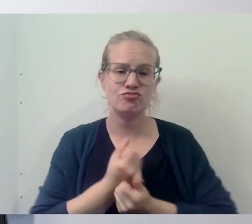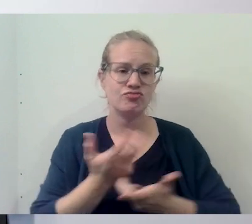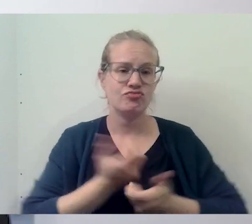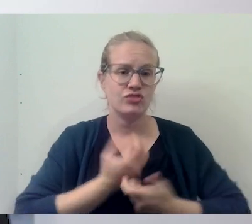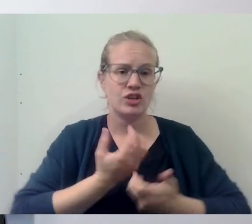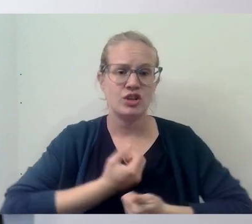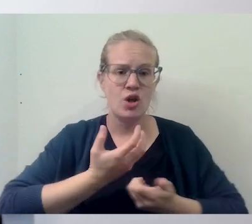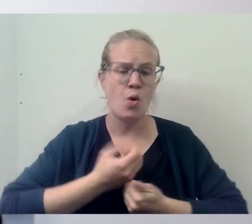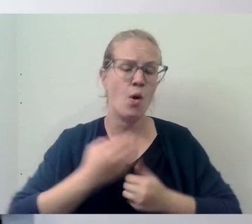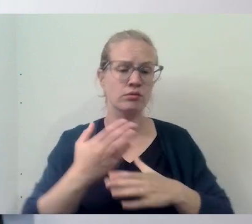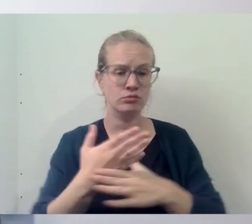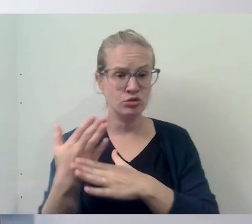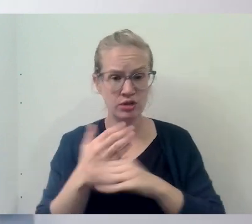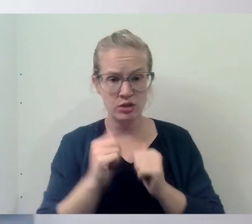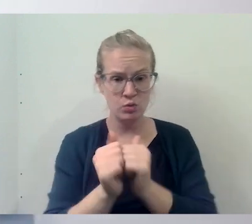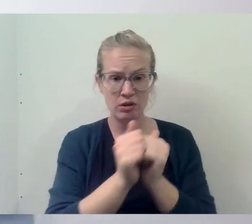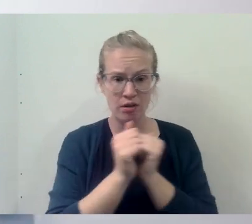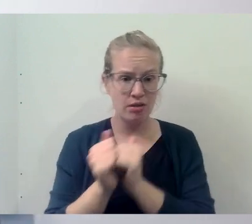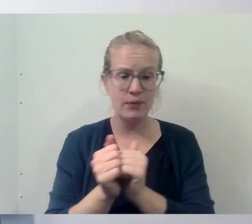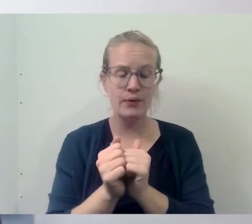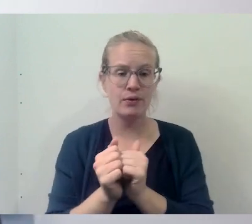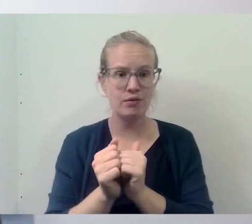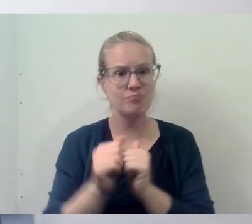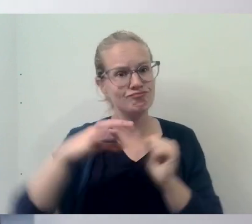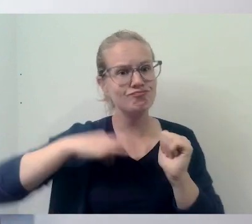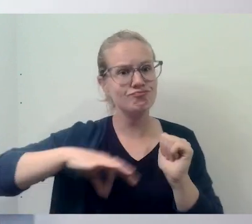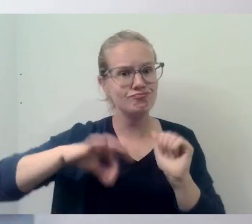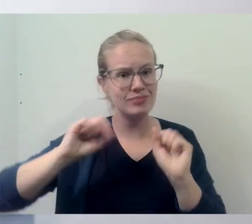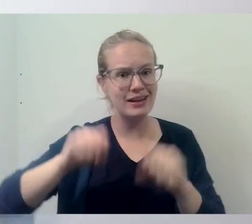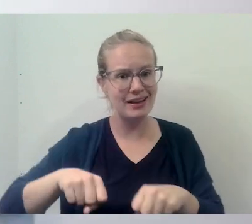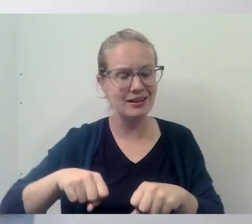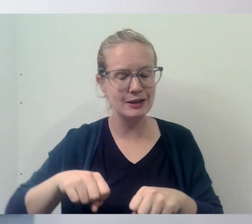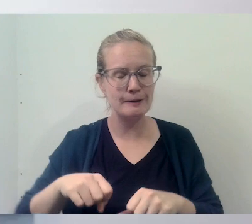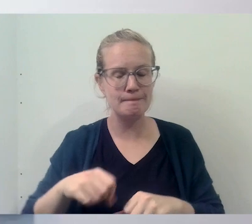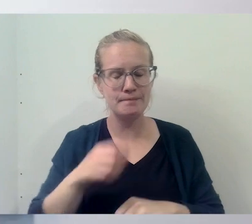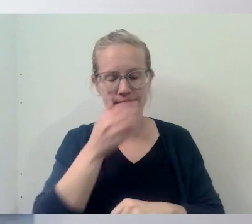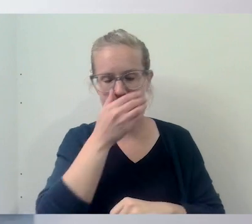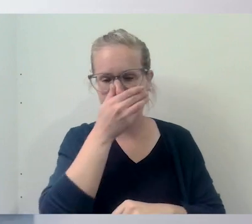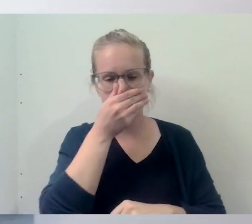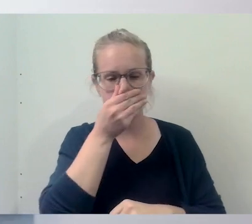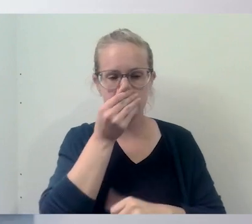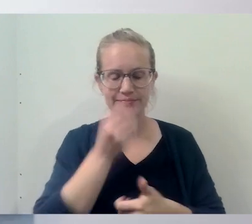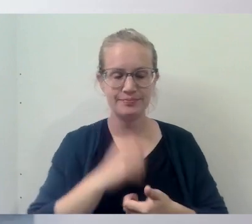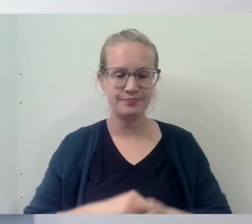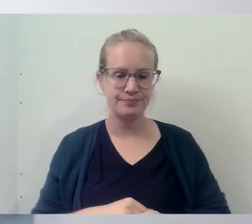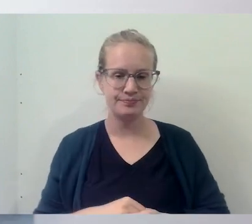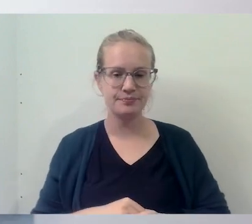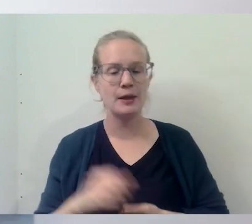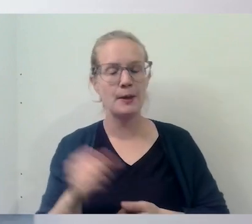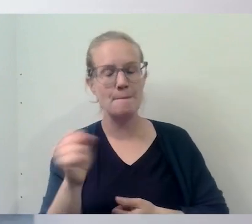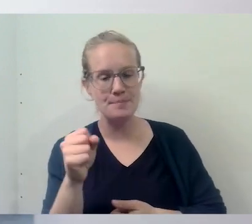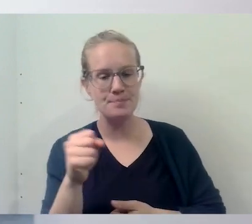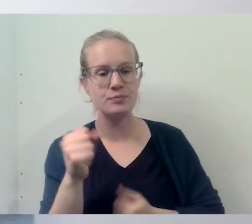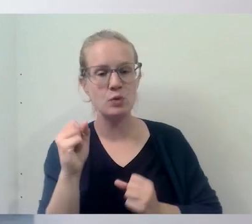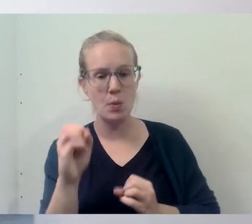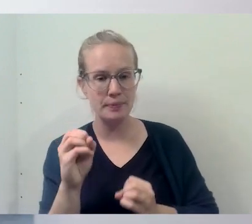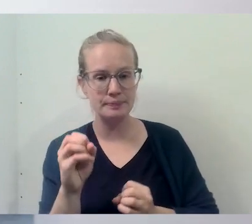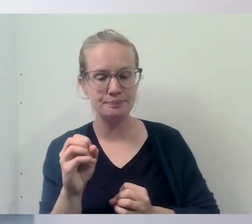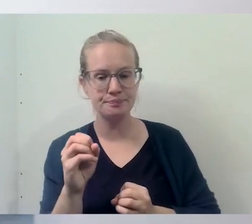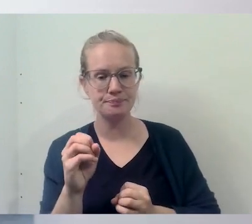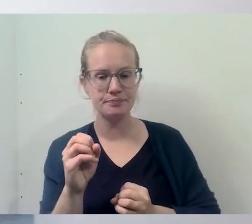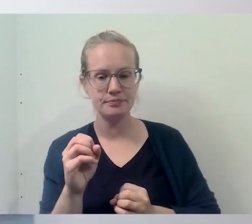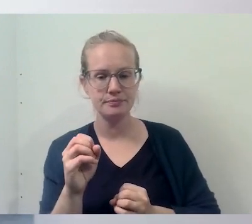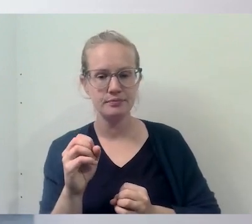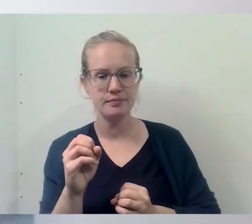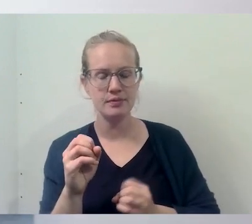or share together, you know, that, that is really very helpful. Yeah. And so, um, to,